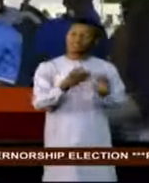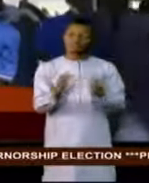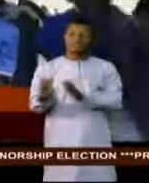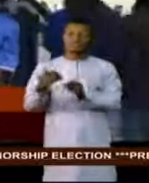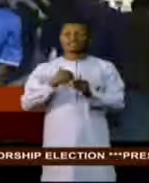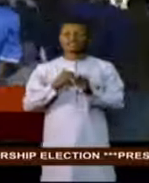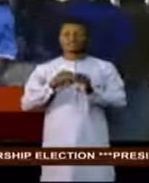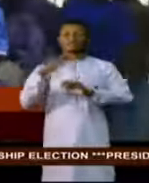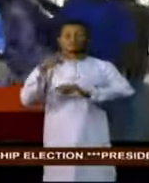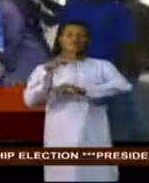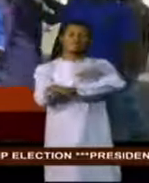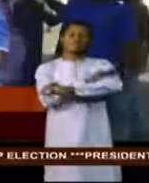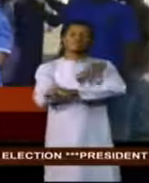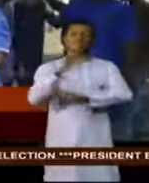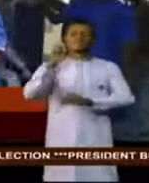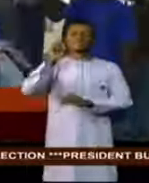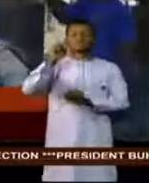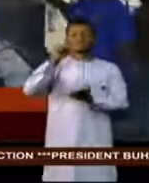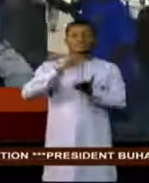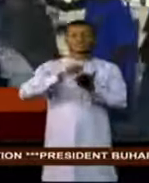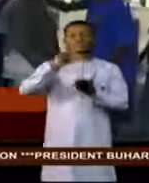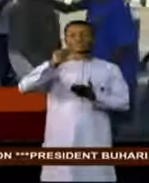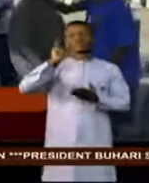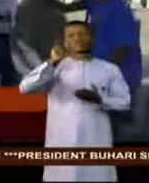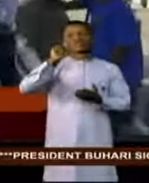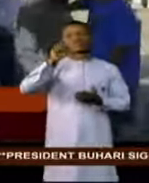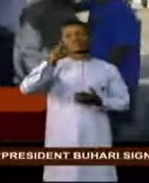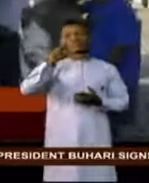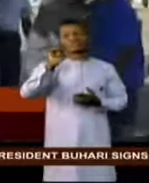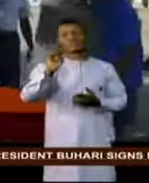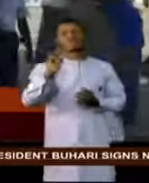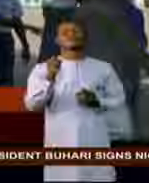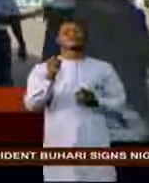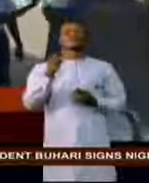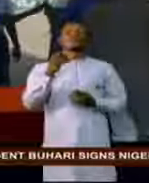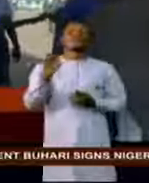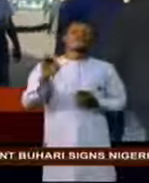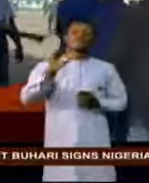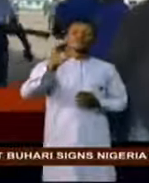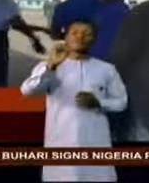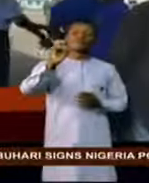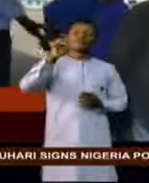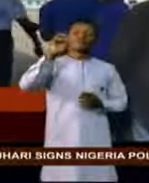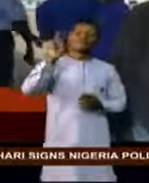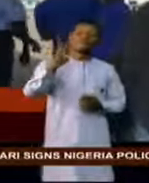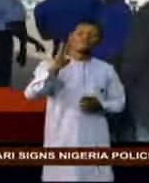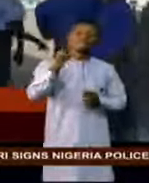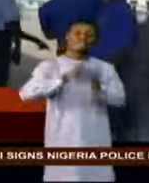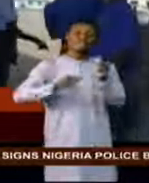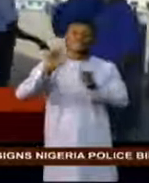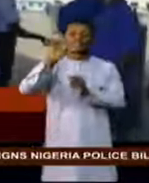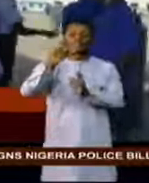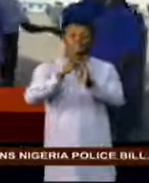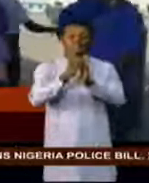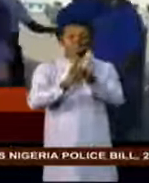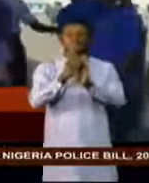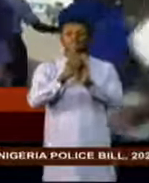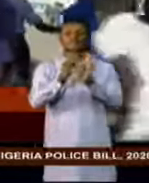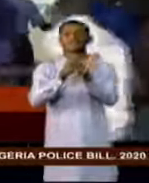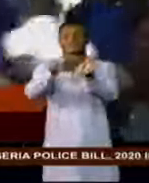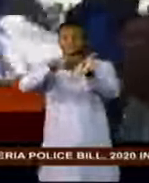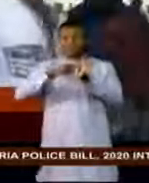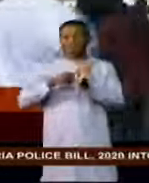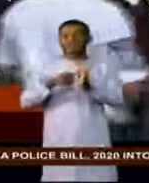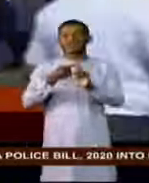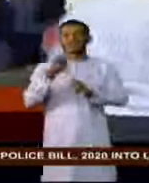of 1,000 litres of liquid oxygen every eight hours which is in excess of the NAF's requirements for its air